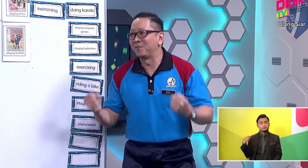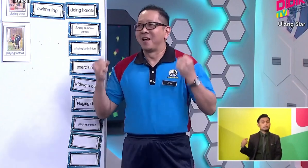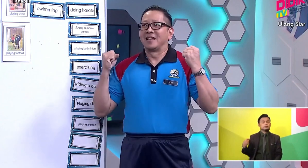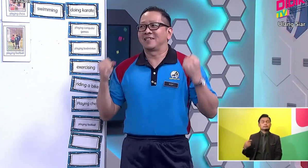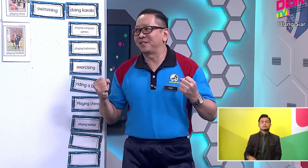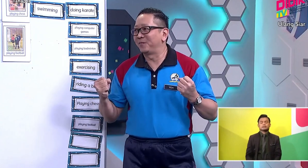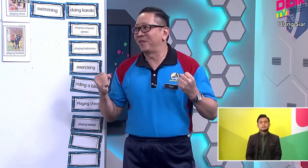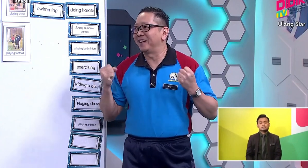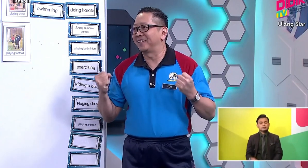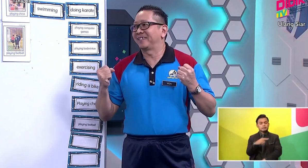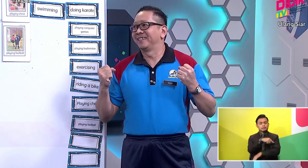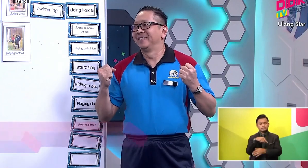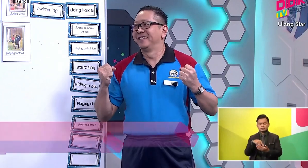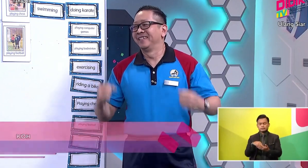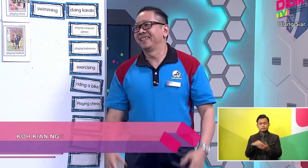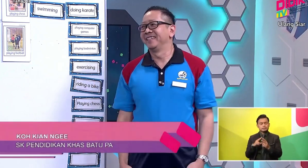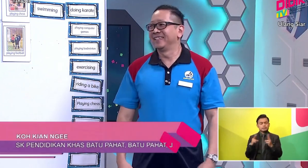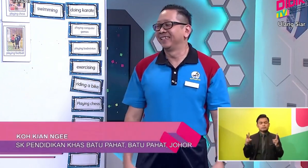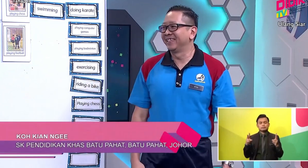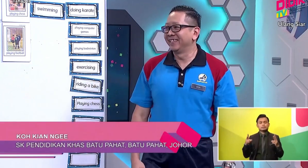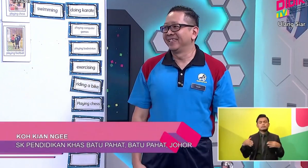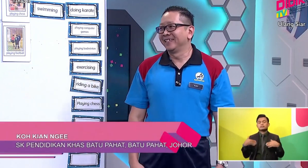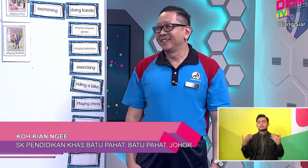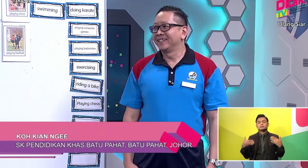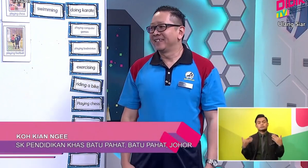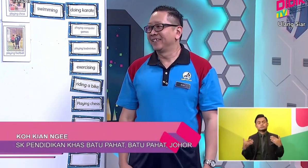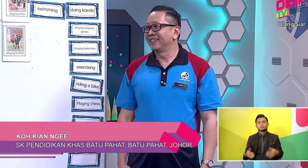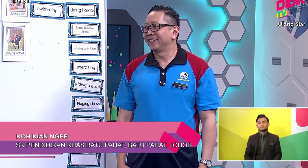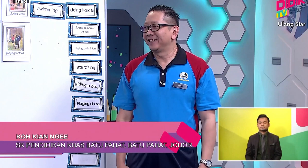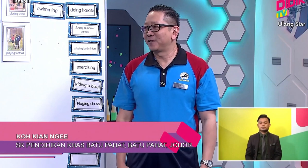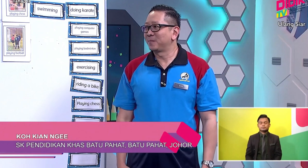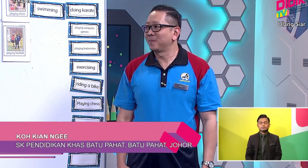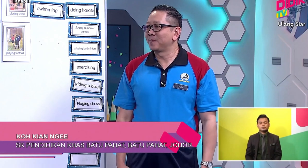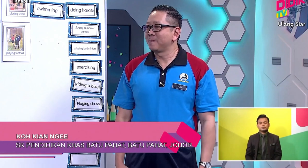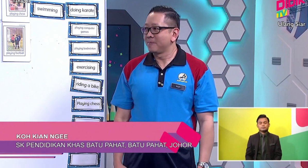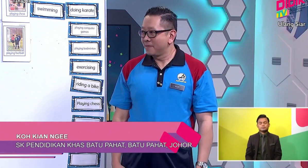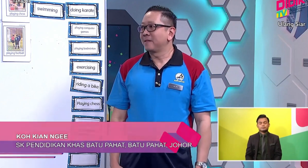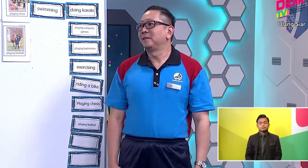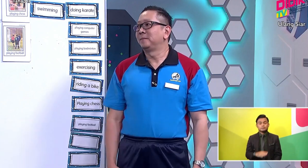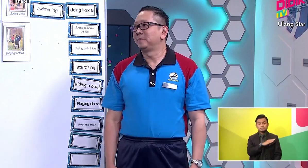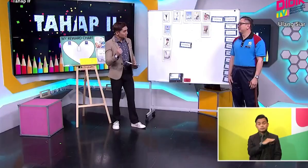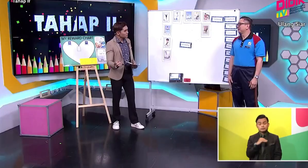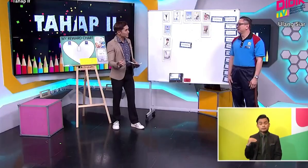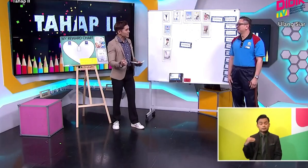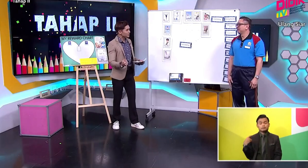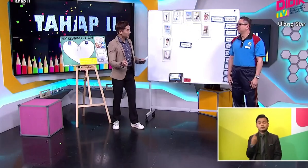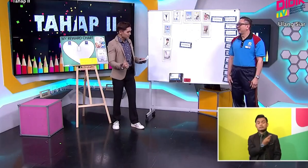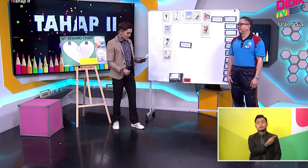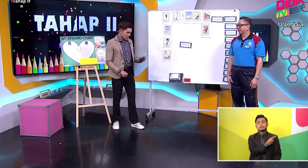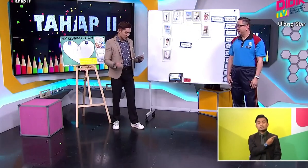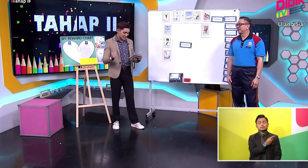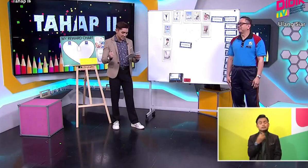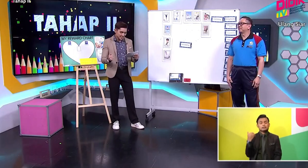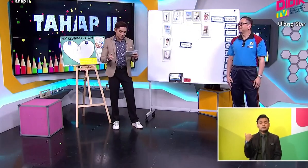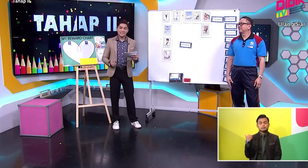session for us. Wow, I'm getting the energy from Teacher Ko. And Teacher Ko, of course, we do have our interpreter as well,